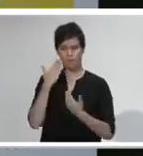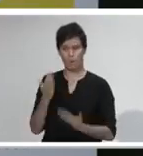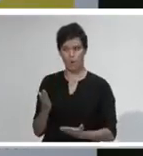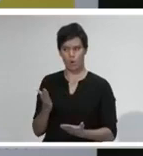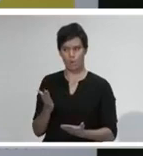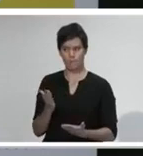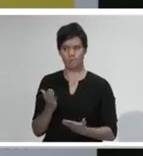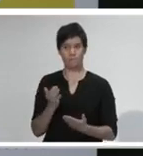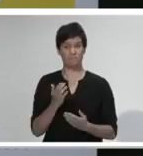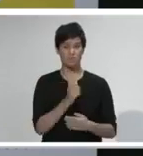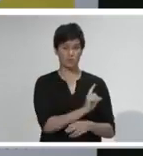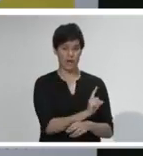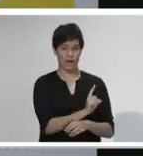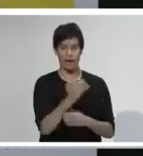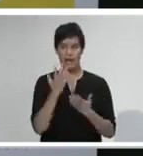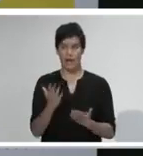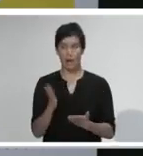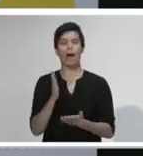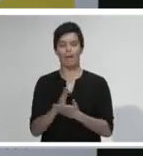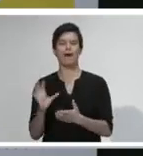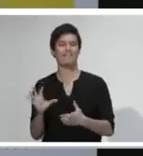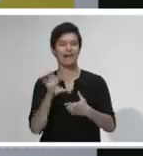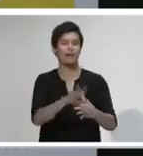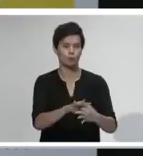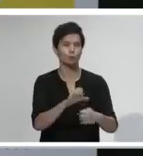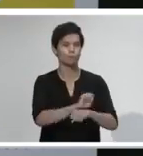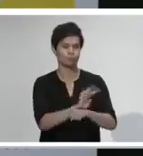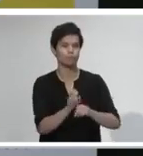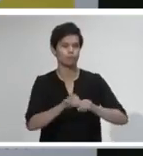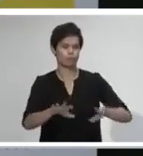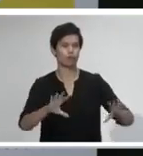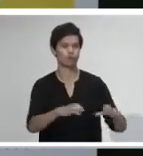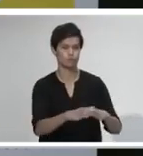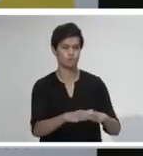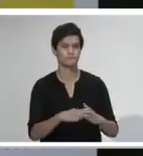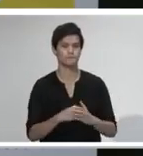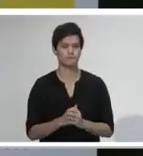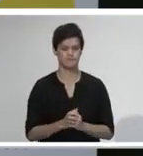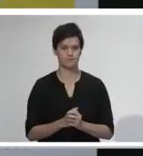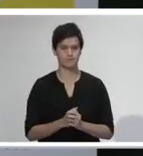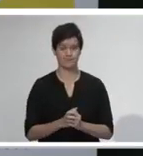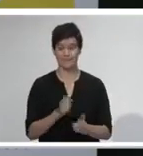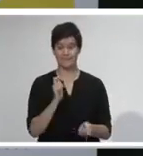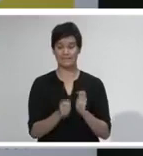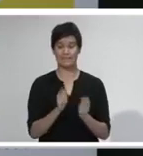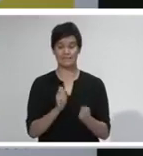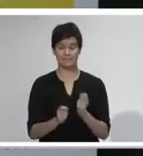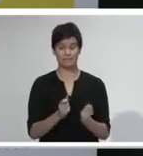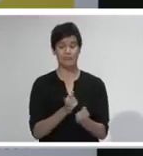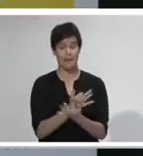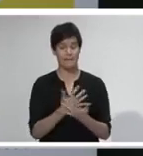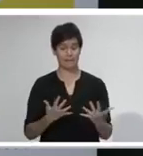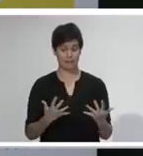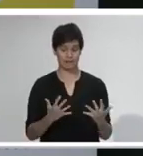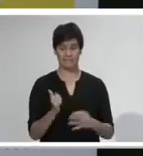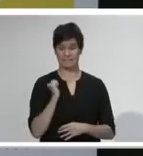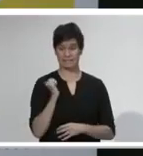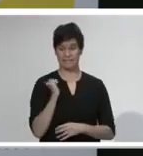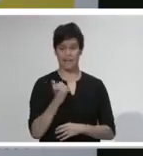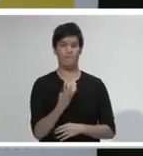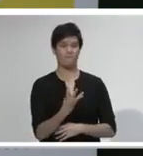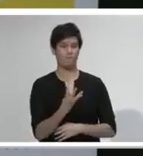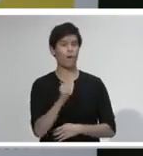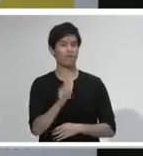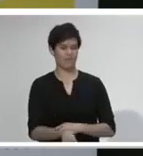Yesterday, 4,146 tests were processed in our laboratories around the country, so the rolling seven-day